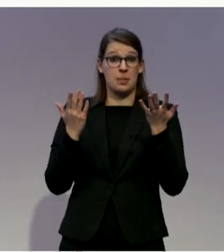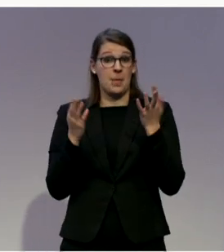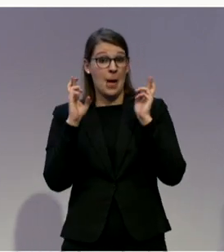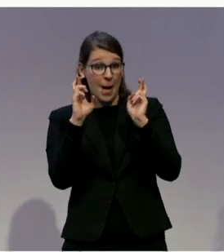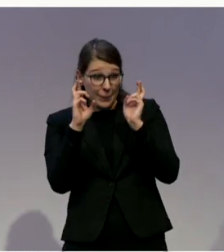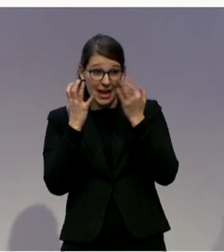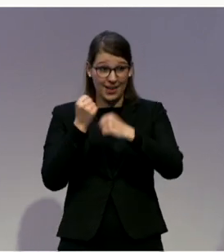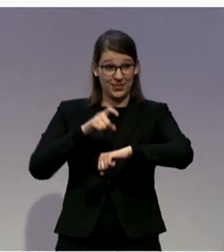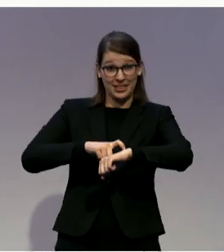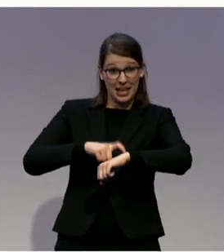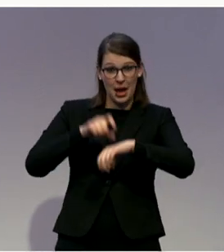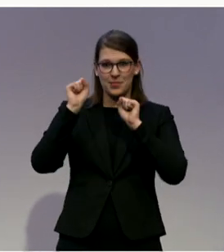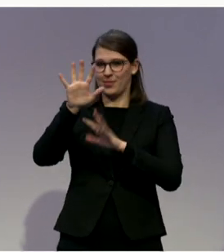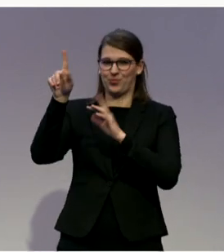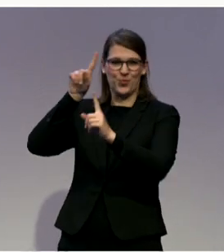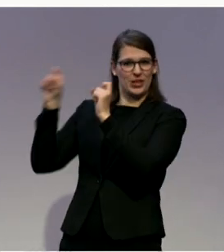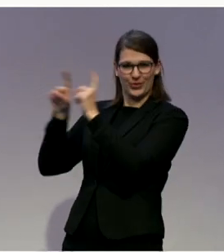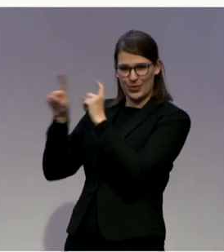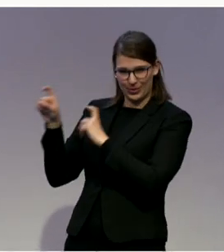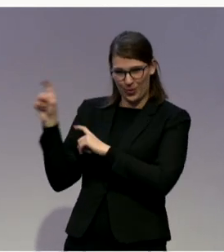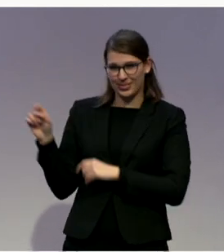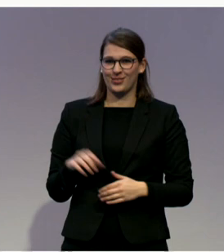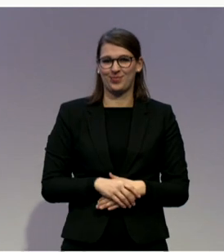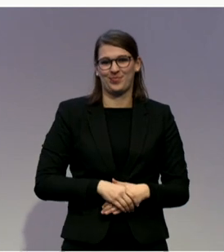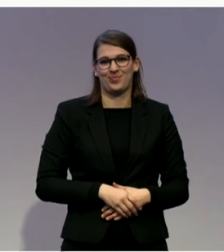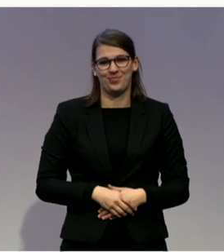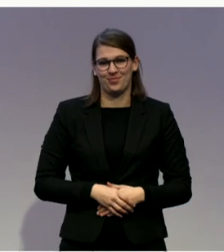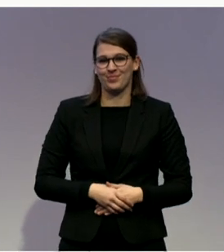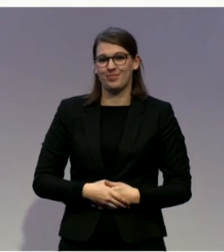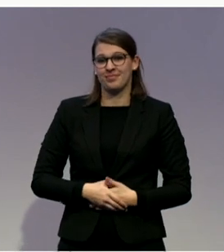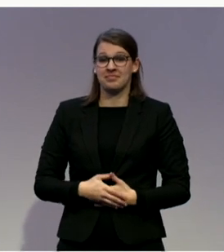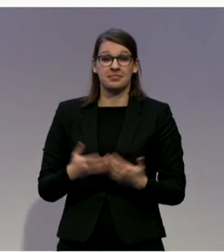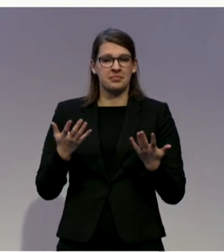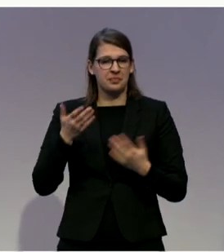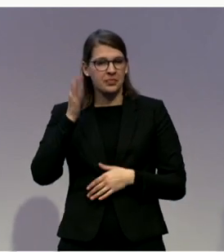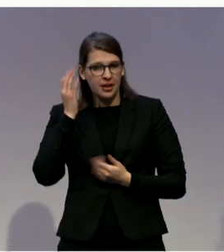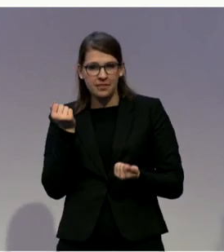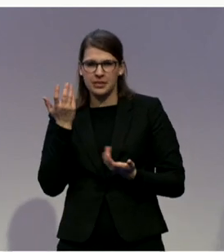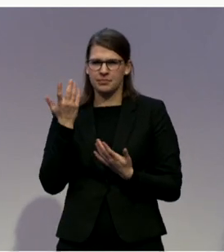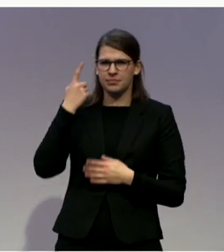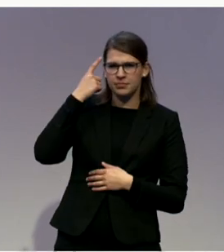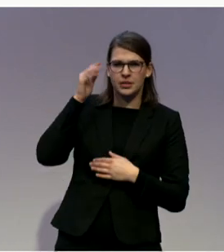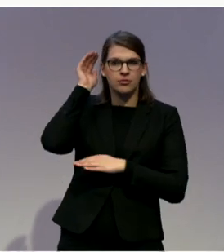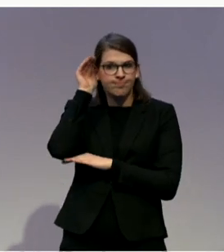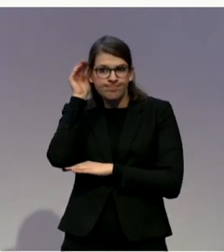to know more about then please do take a note and we can come back to that at the end.